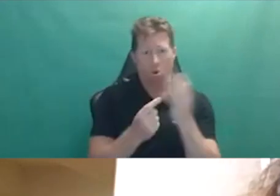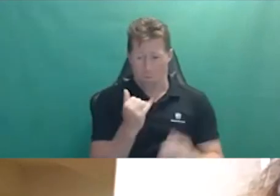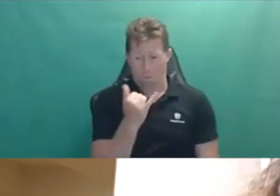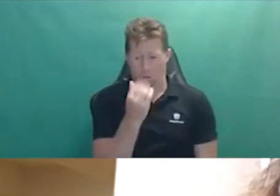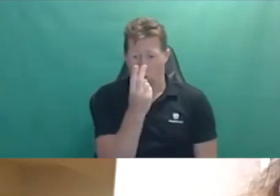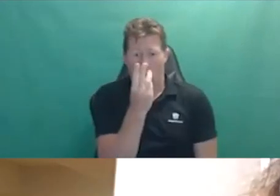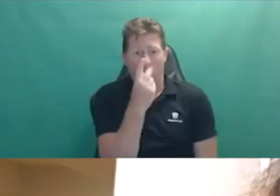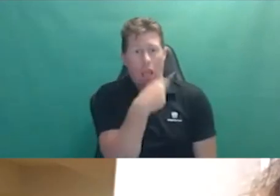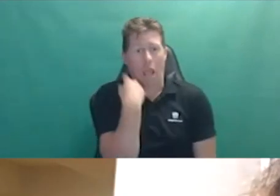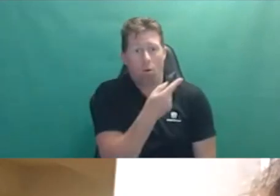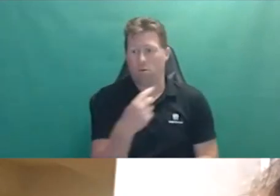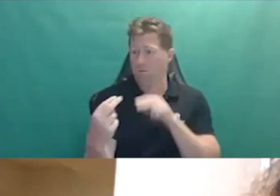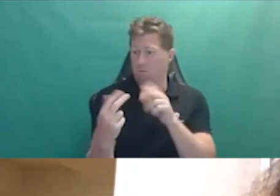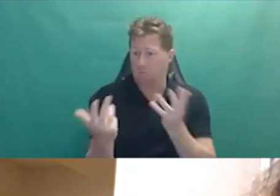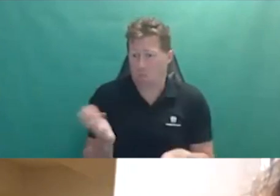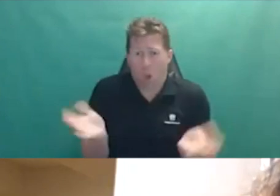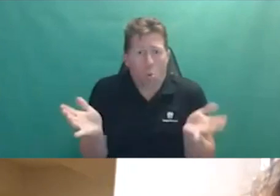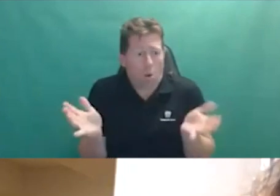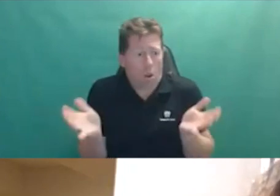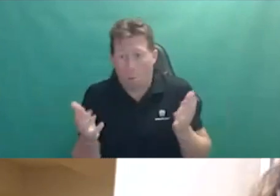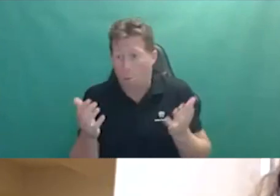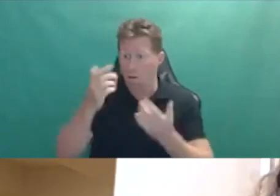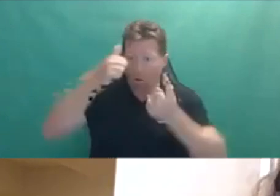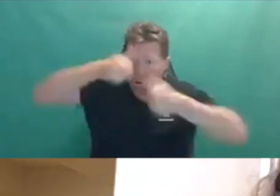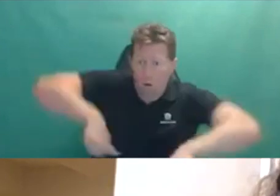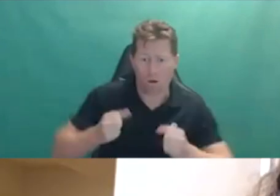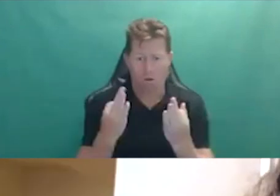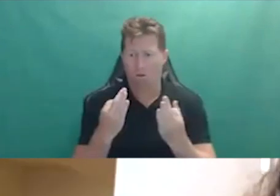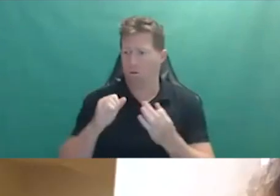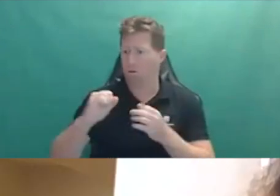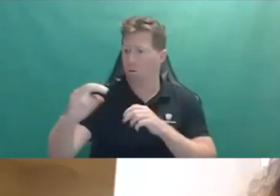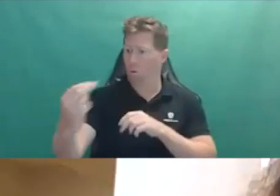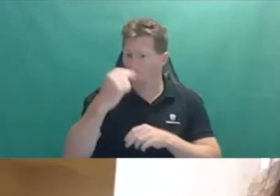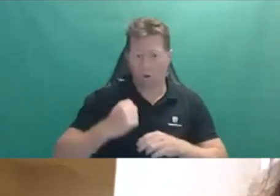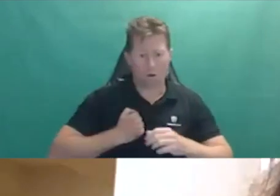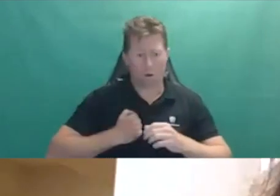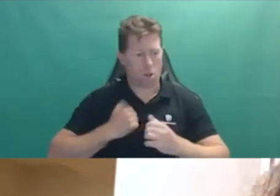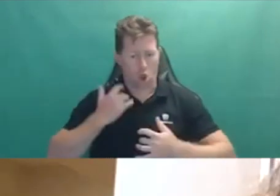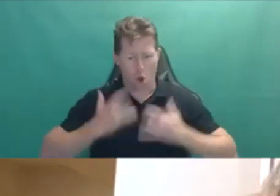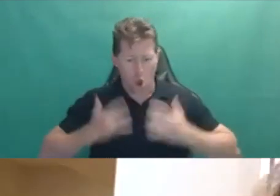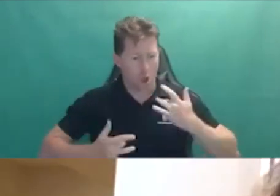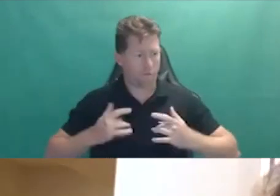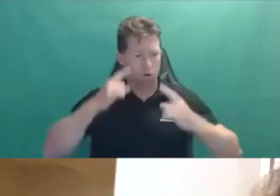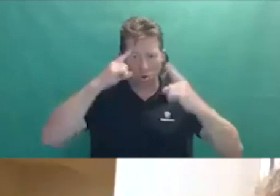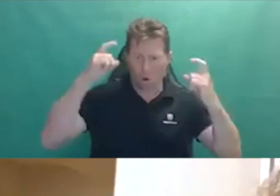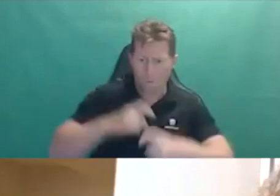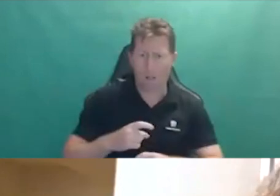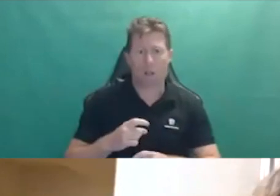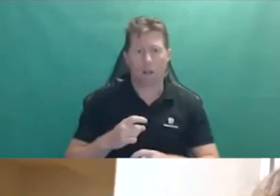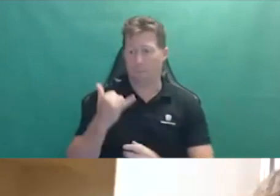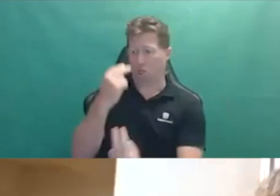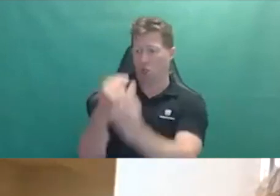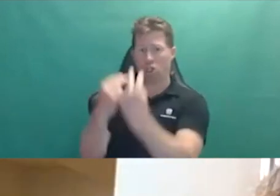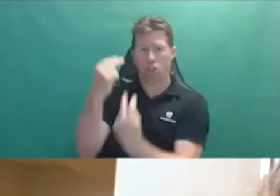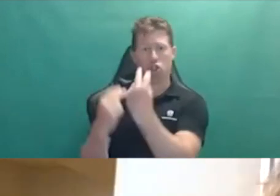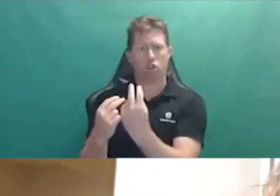may not take into account people's complicated lives and situations. They may even be judgmental about them. We know that many people